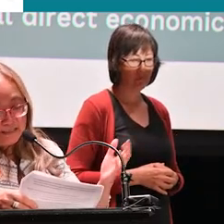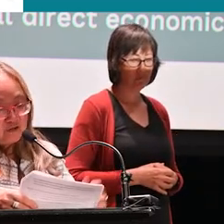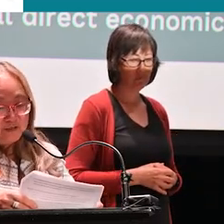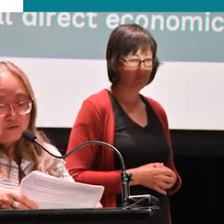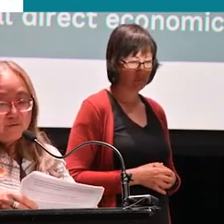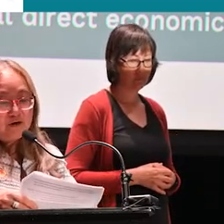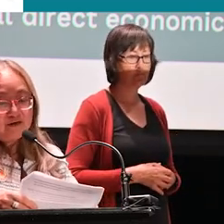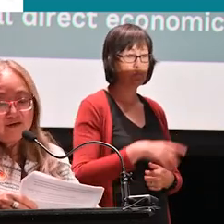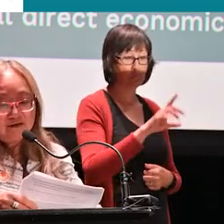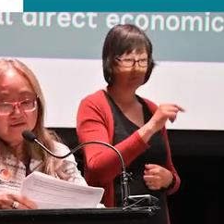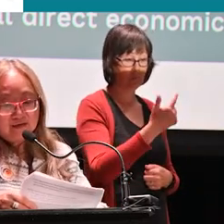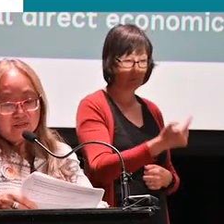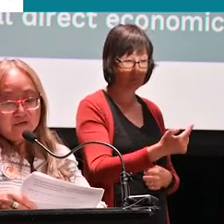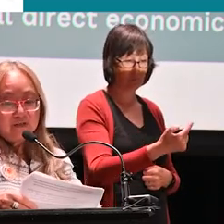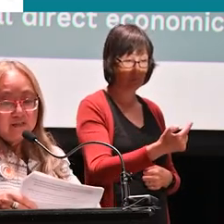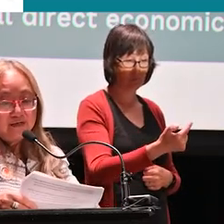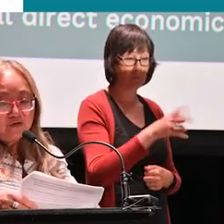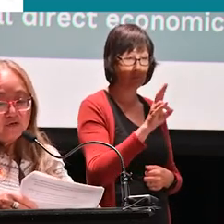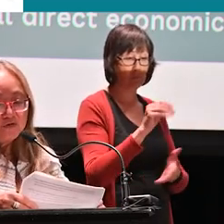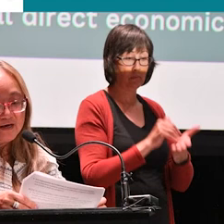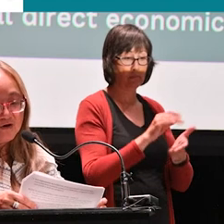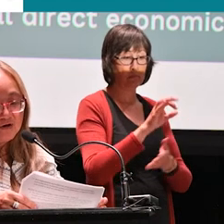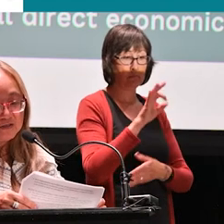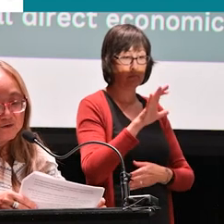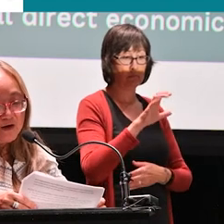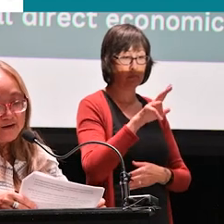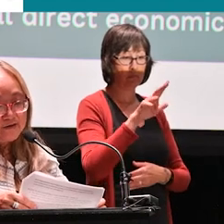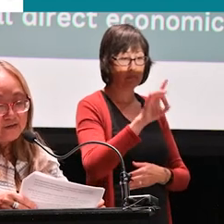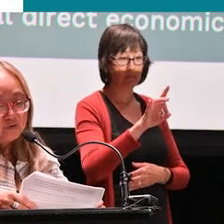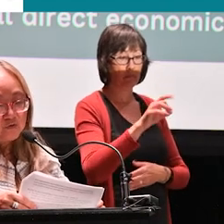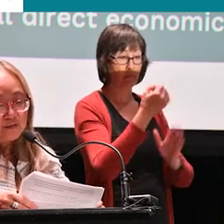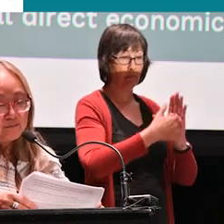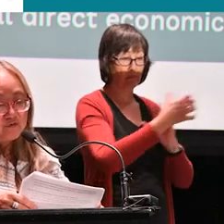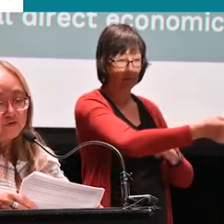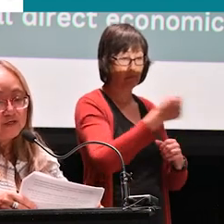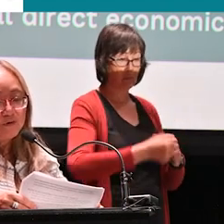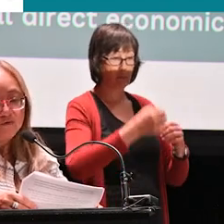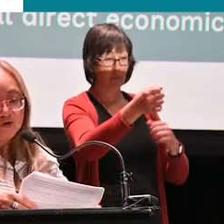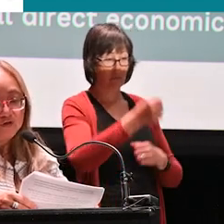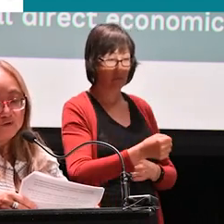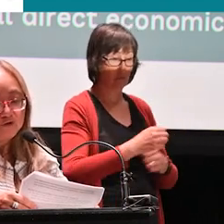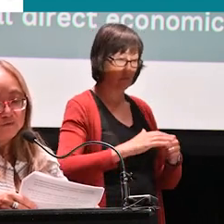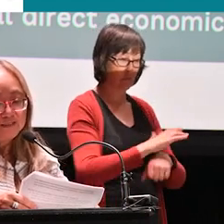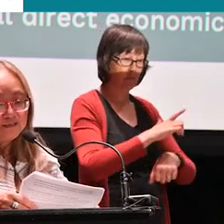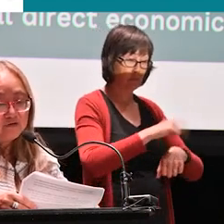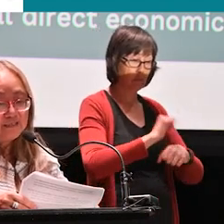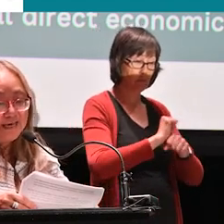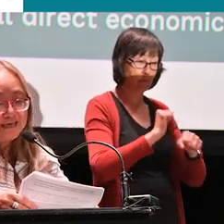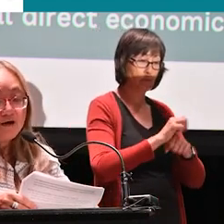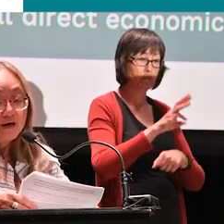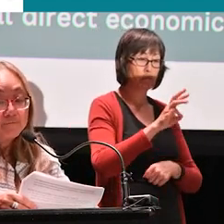In 2021, 7,938 artists were hired and the total number of full-time equivalent arts workers was